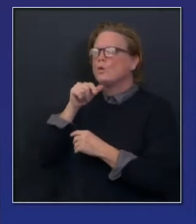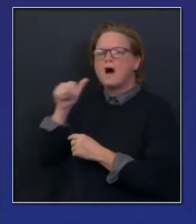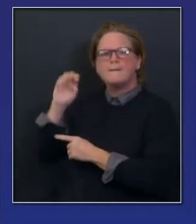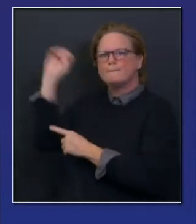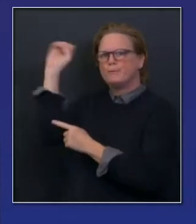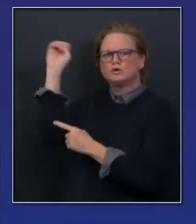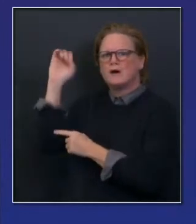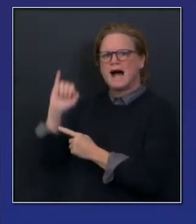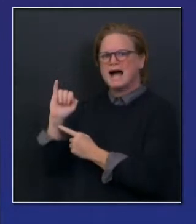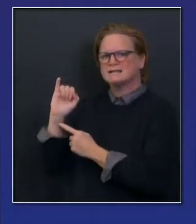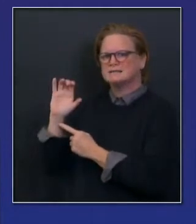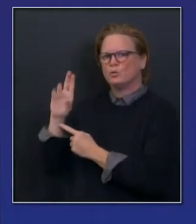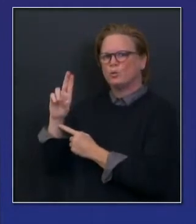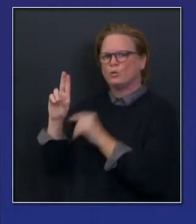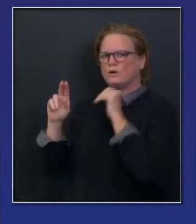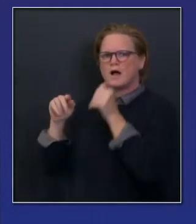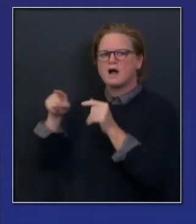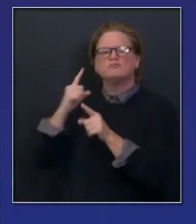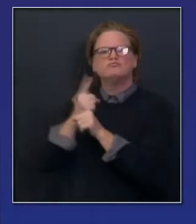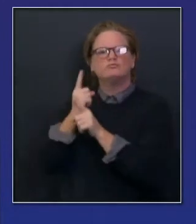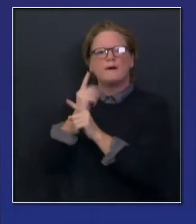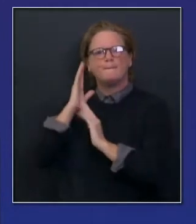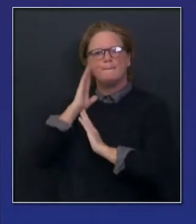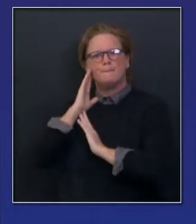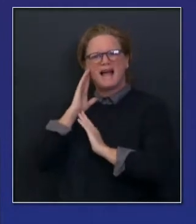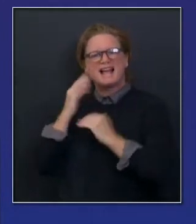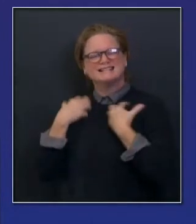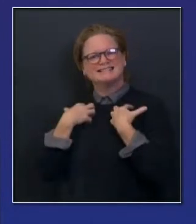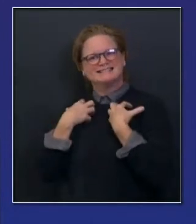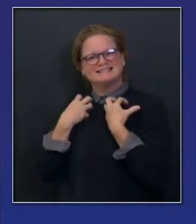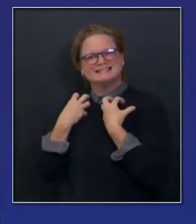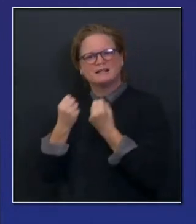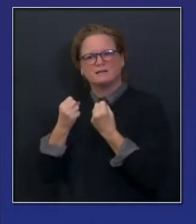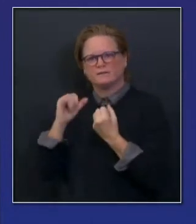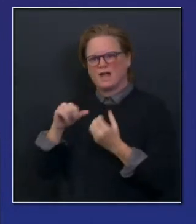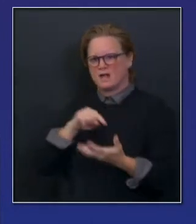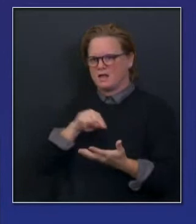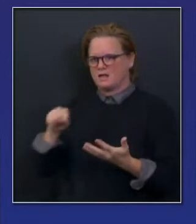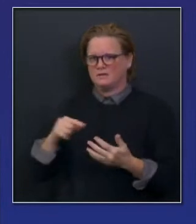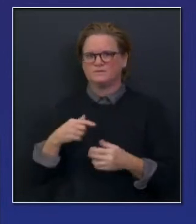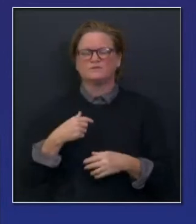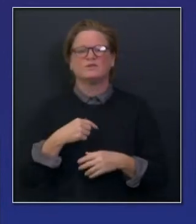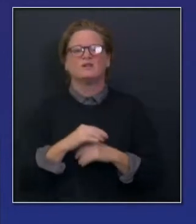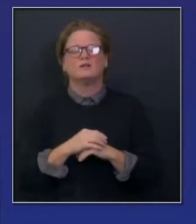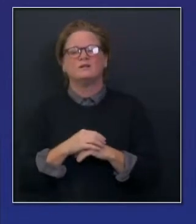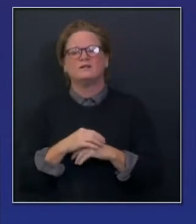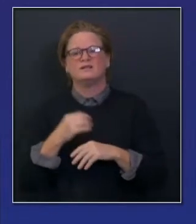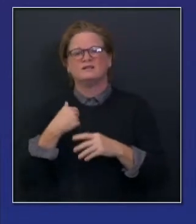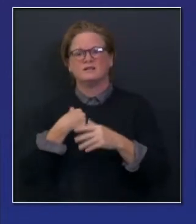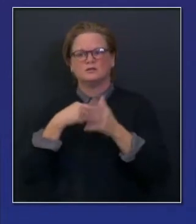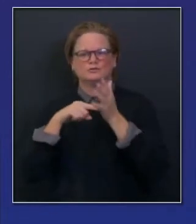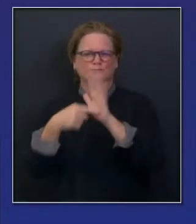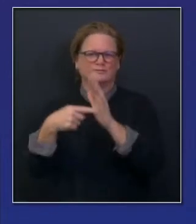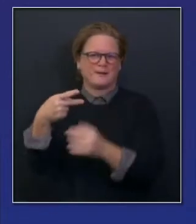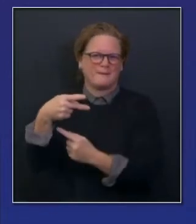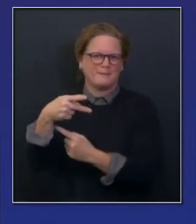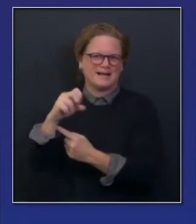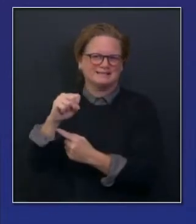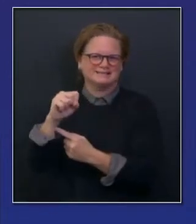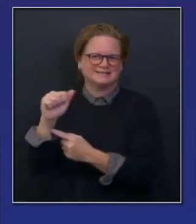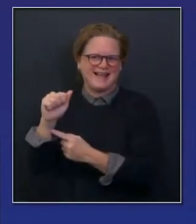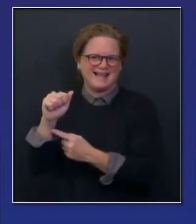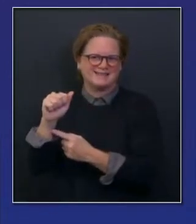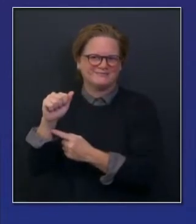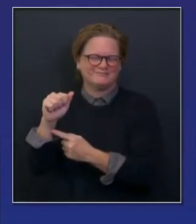and this is a very sober part of the presentation. I have a PSA I want to share with you at the end, but I want to focus